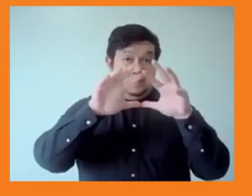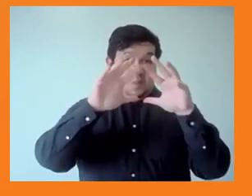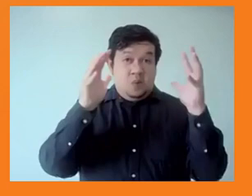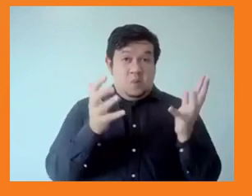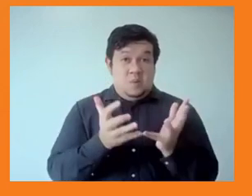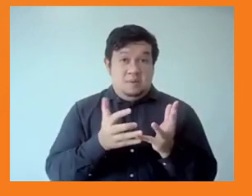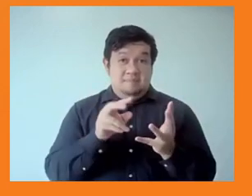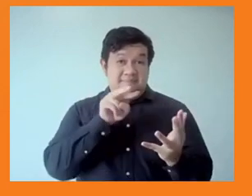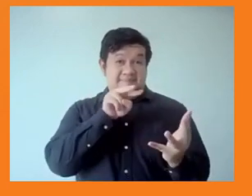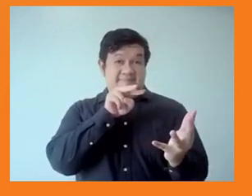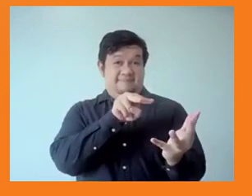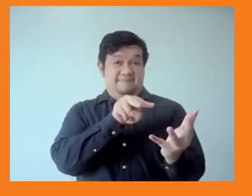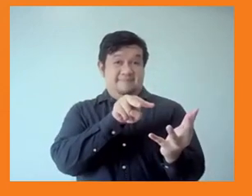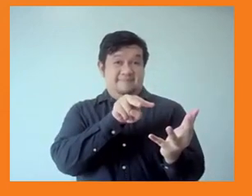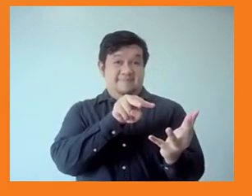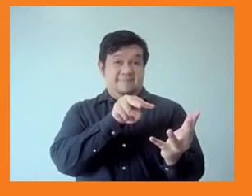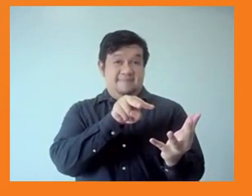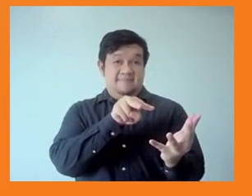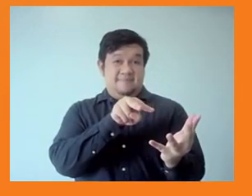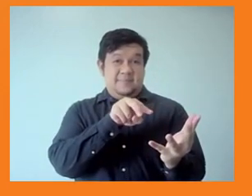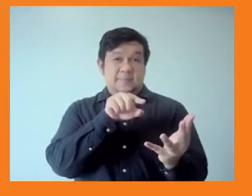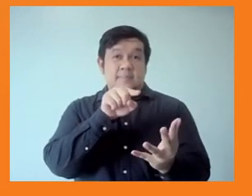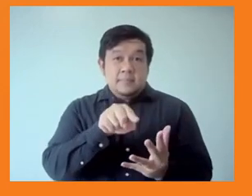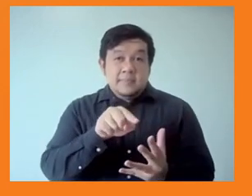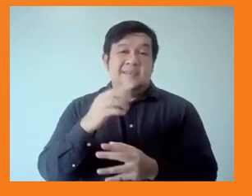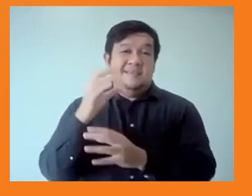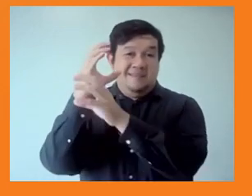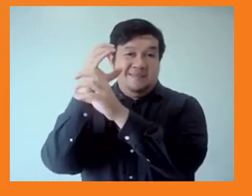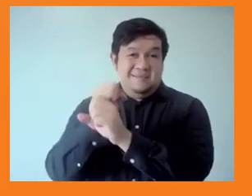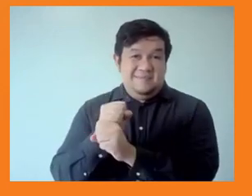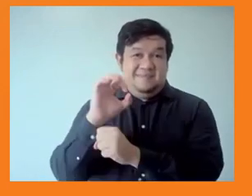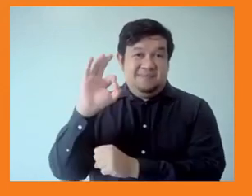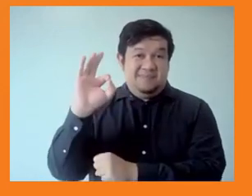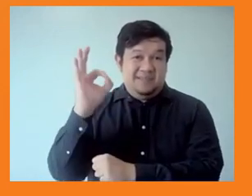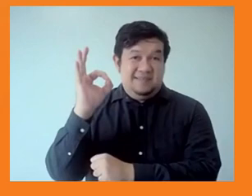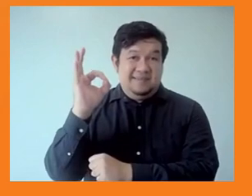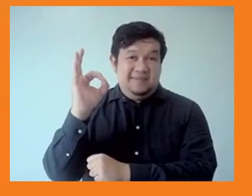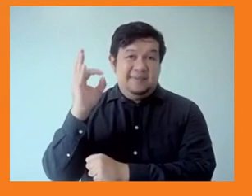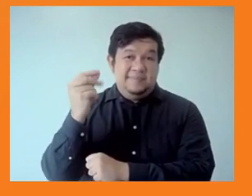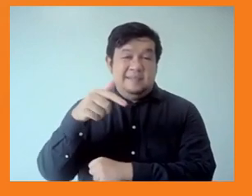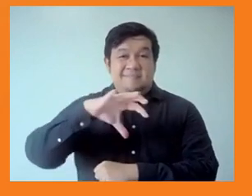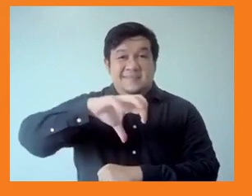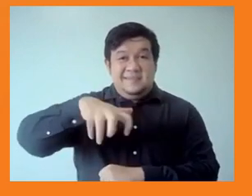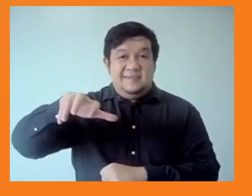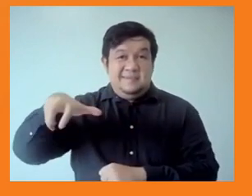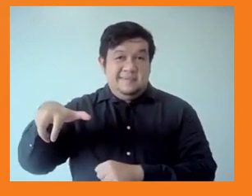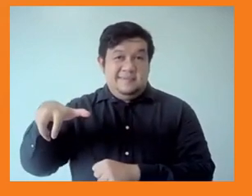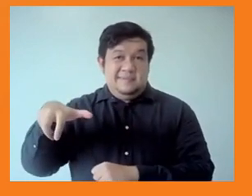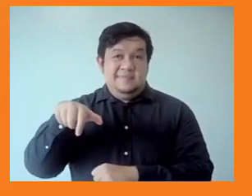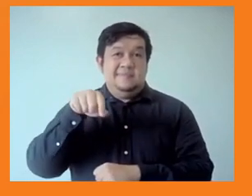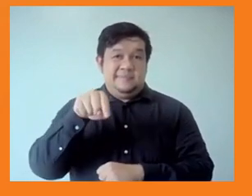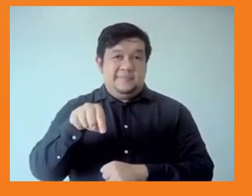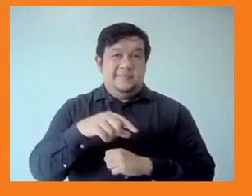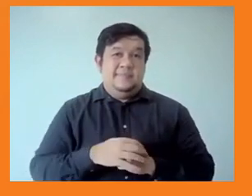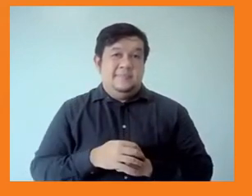while wage inequality is only moderately high across the region as a whole, it's very high in South Asia and over 0.6, which is extremely high